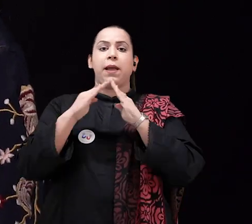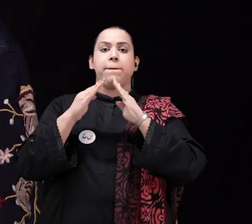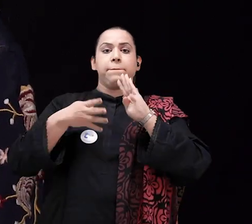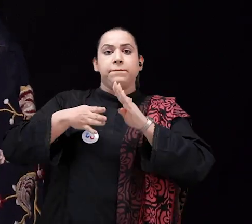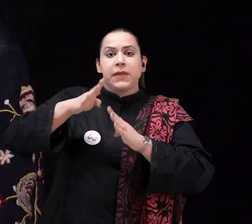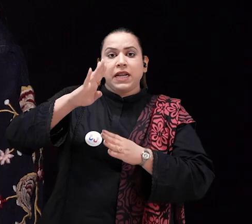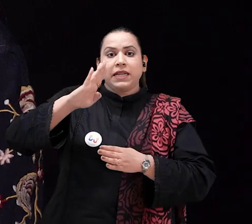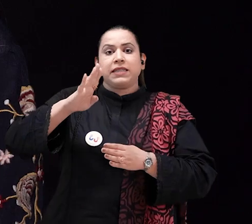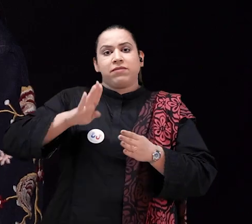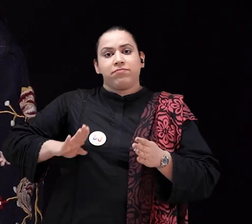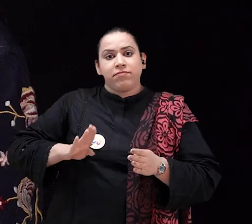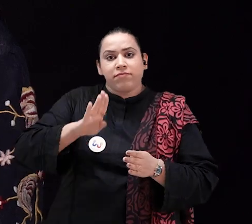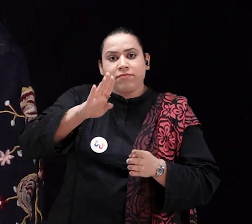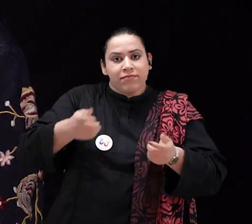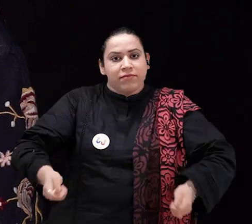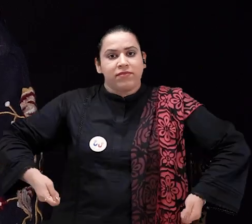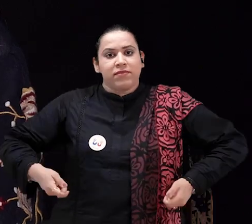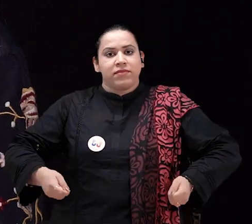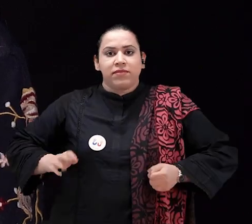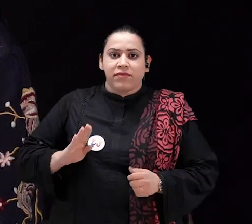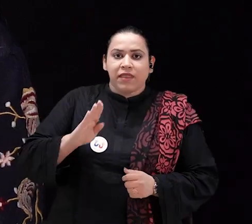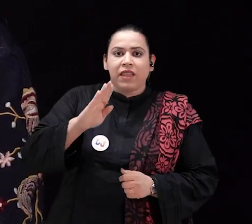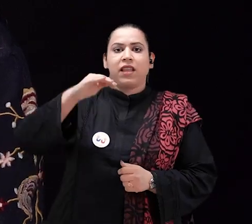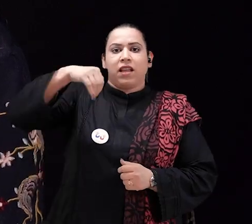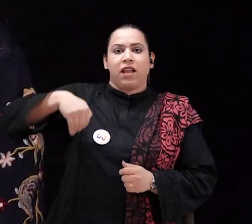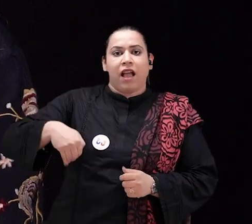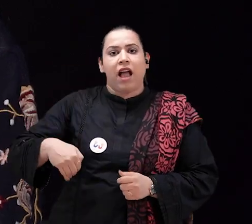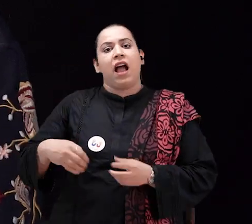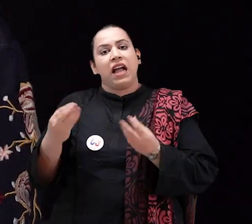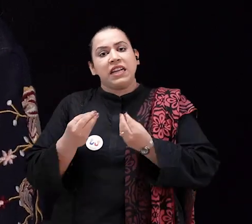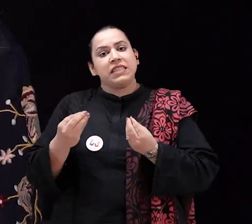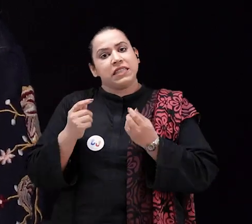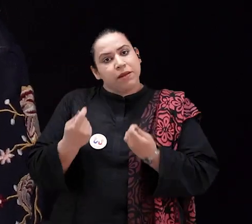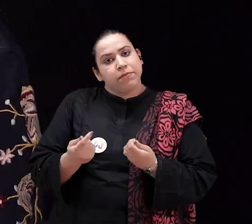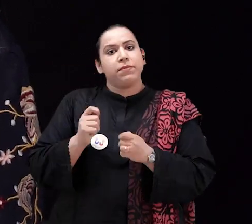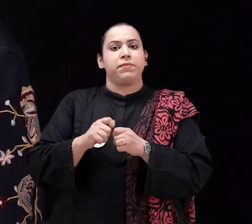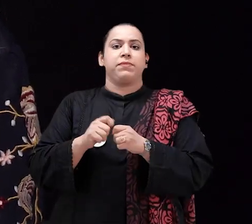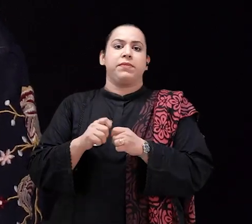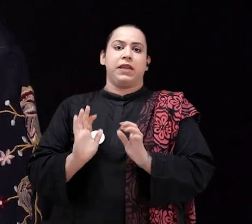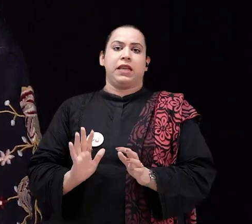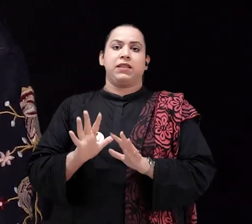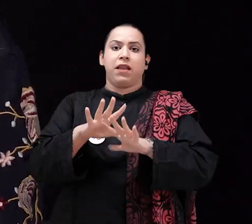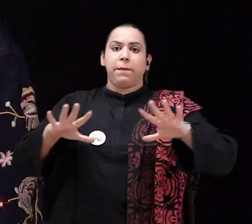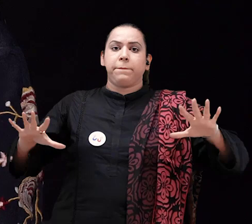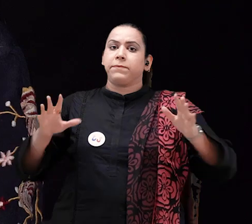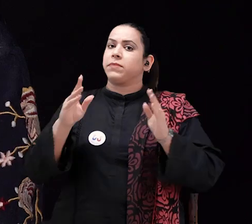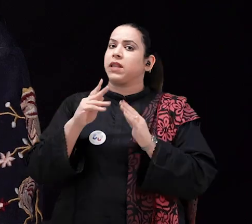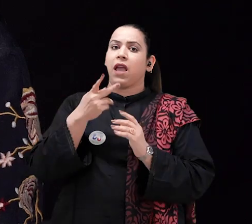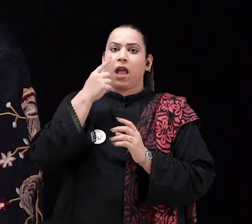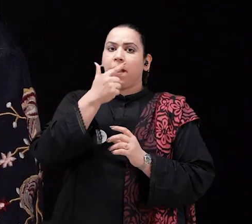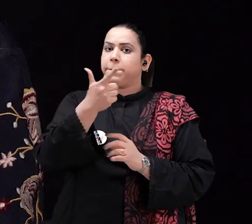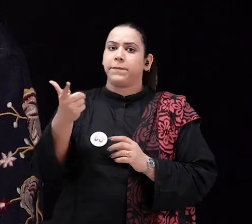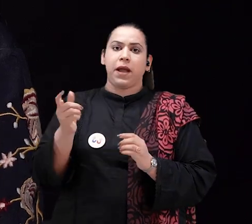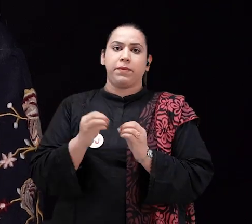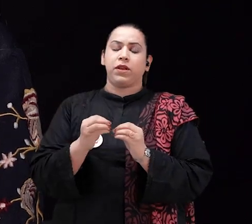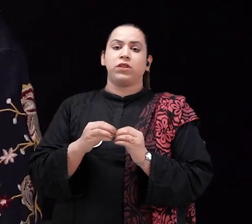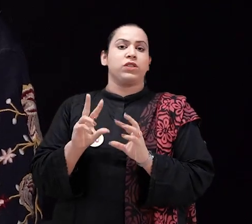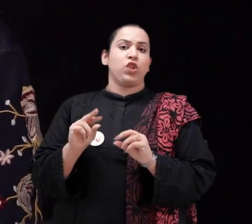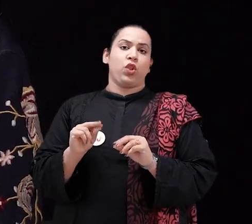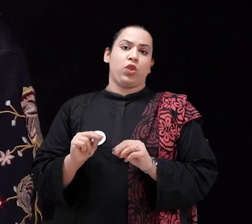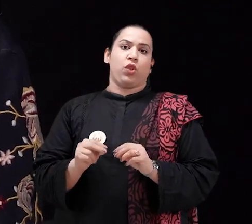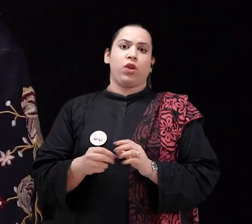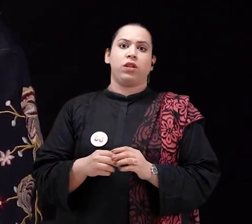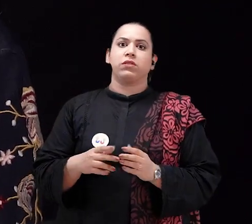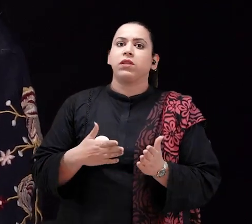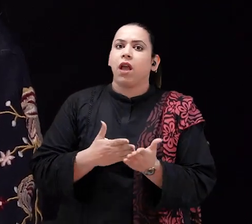Once we started researching, we realized that LD had already had a building code, which mandated for a wheelchair ramp and a disabled